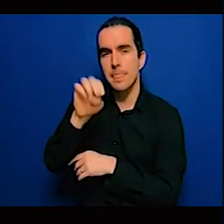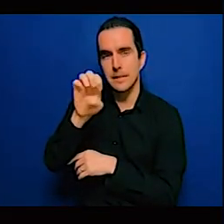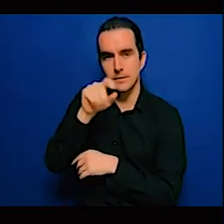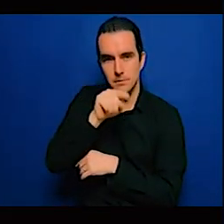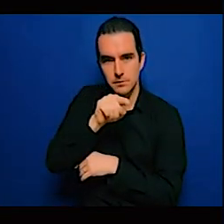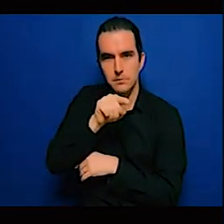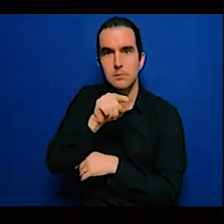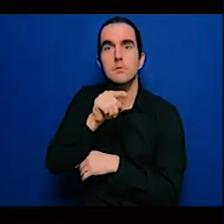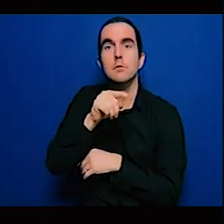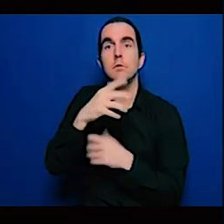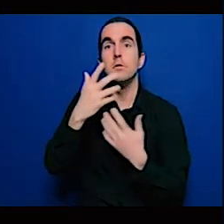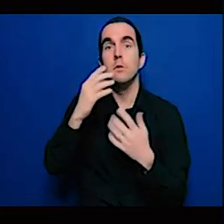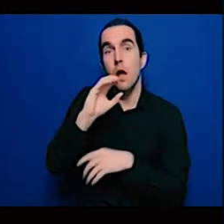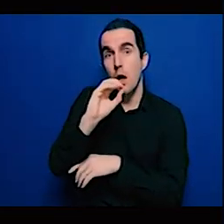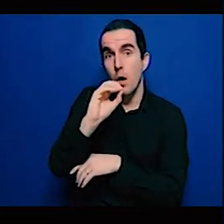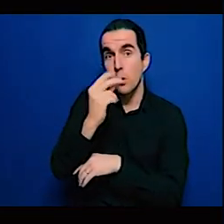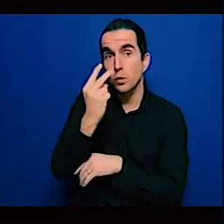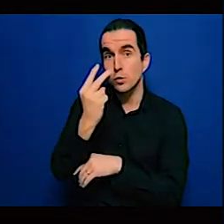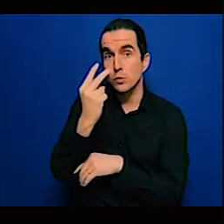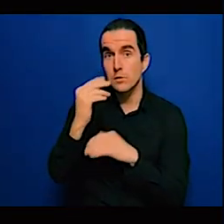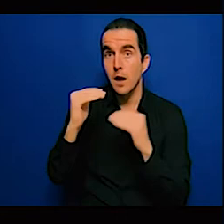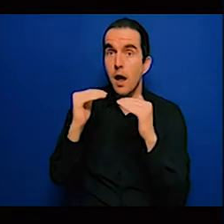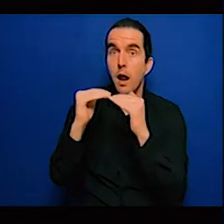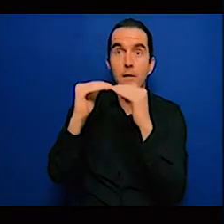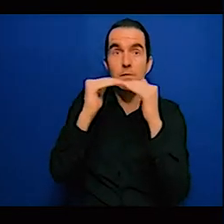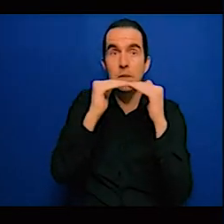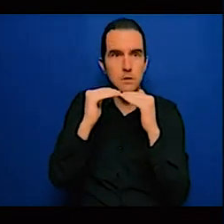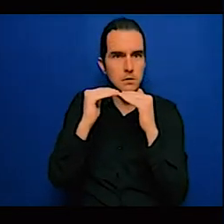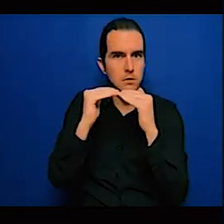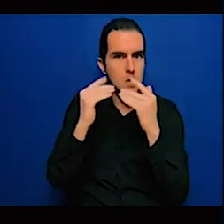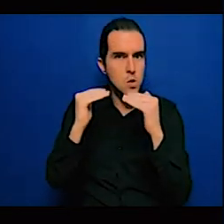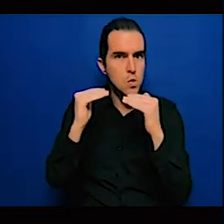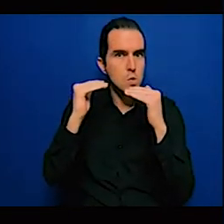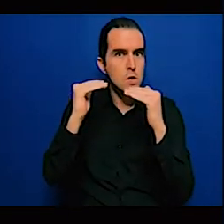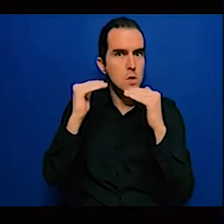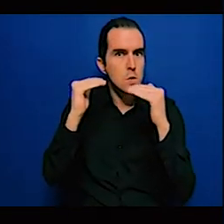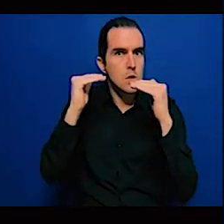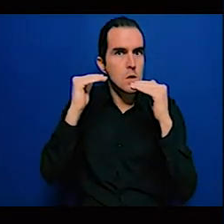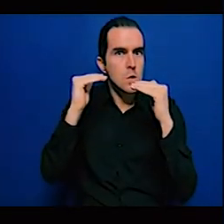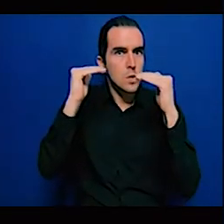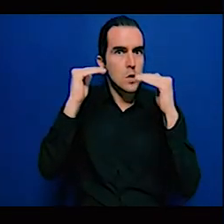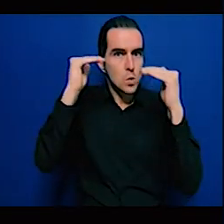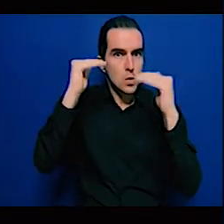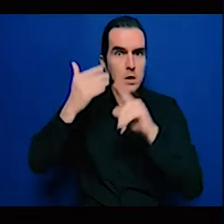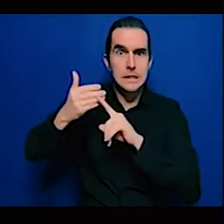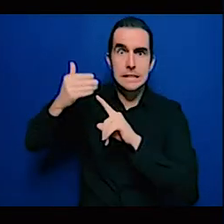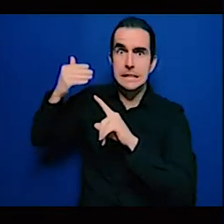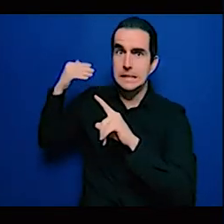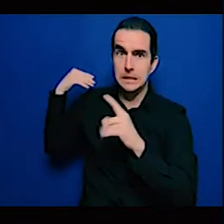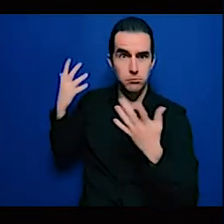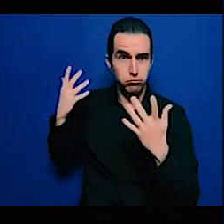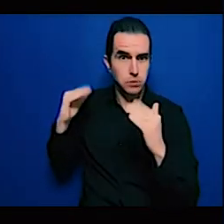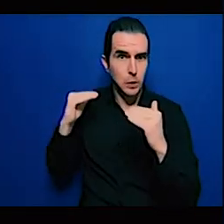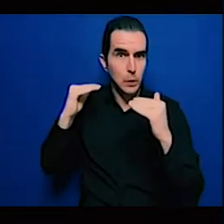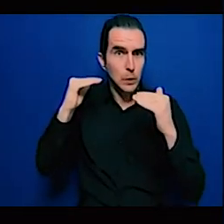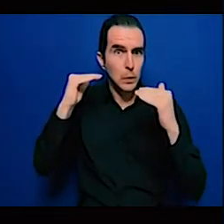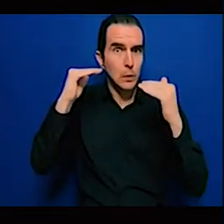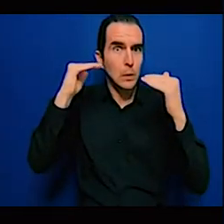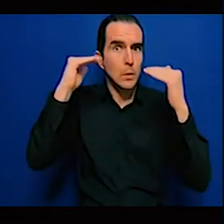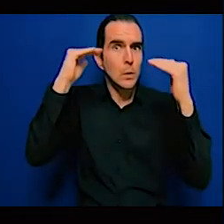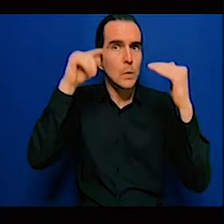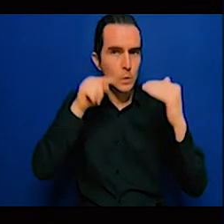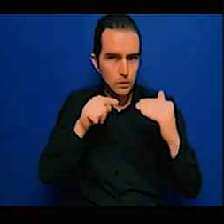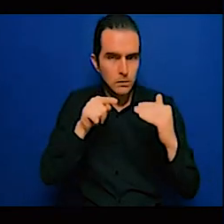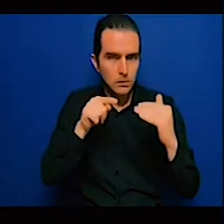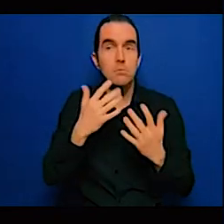Even though methane stays only about 10 years in the atmosphere, its heating power is four